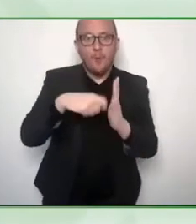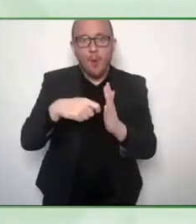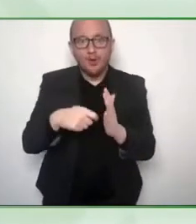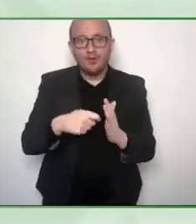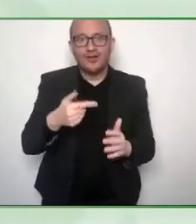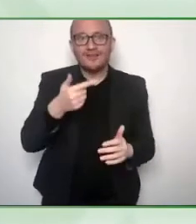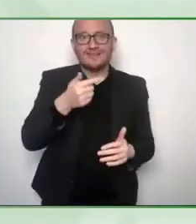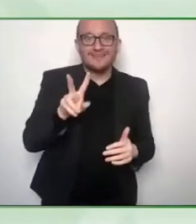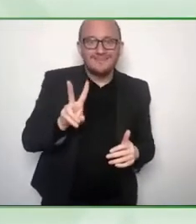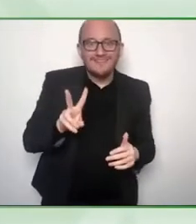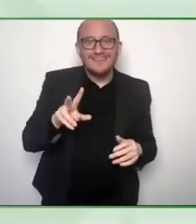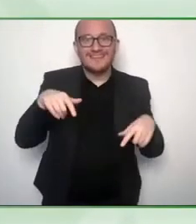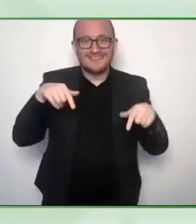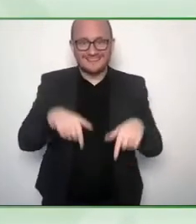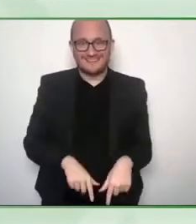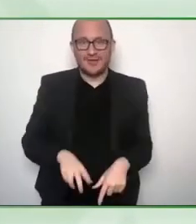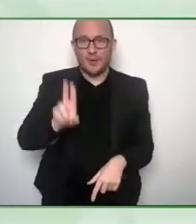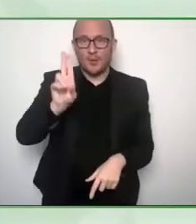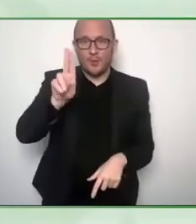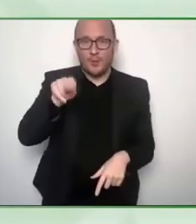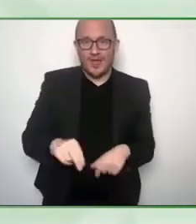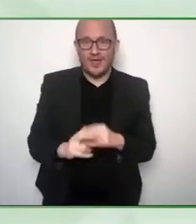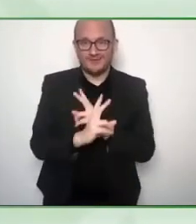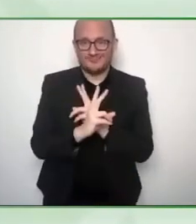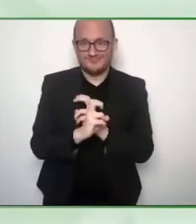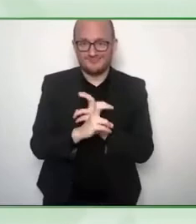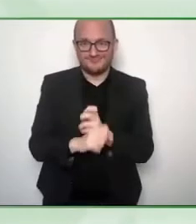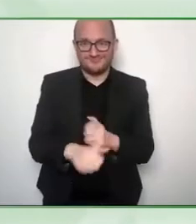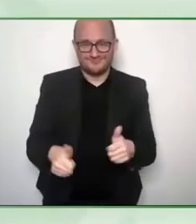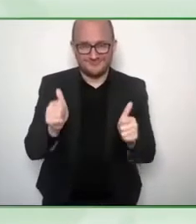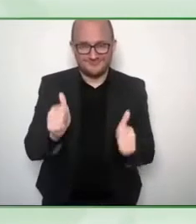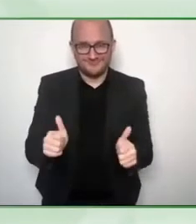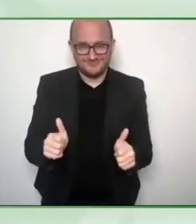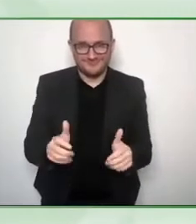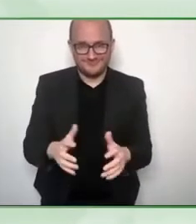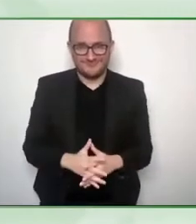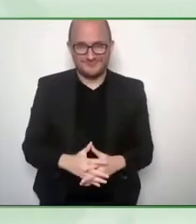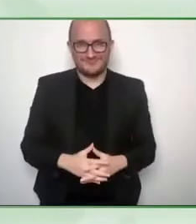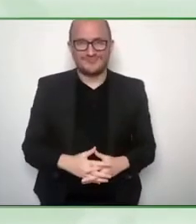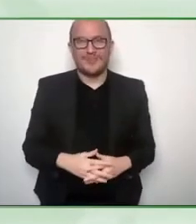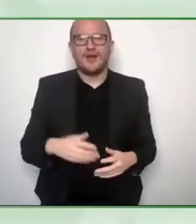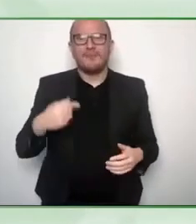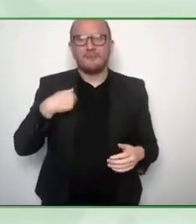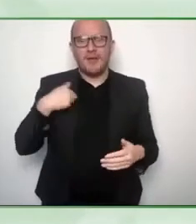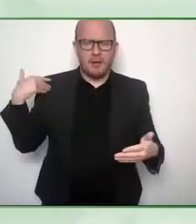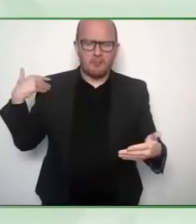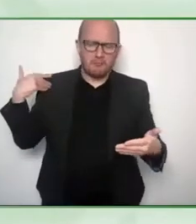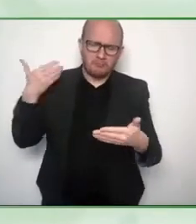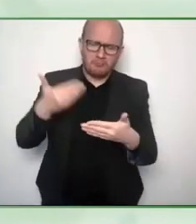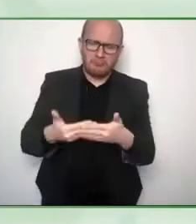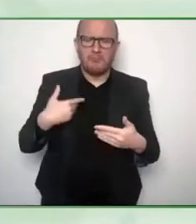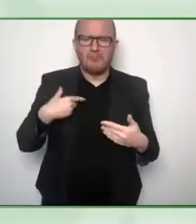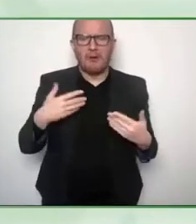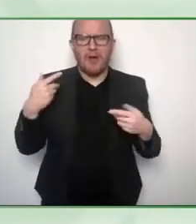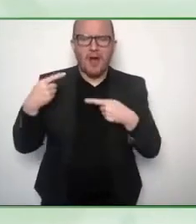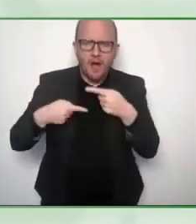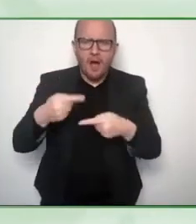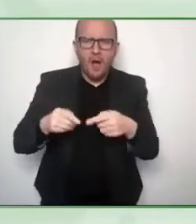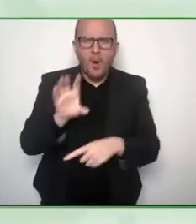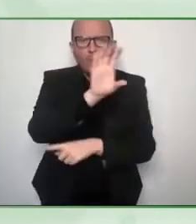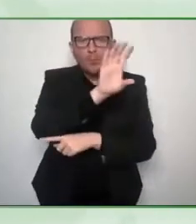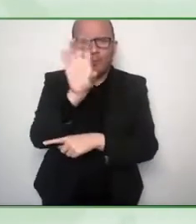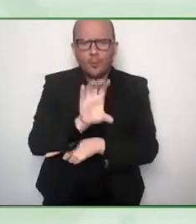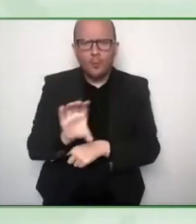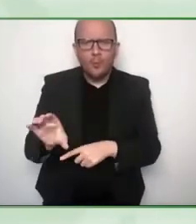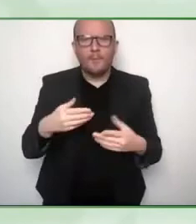So that's kind of an upgrade from my, yeah, my toilet or my washing machine. So, Aneha, would you like to just introduce yourself and